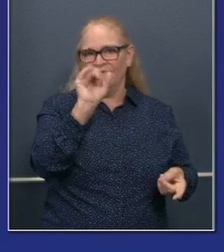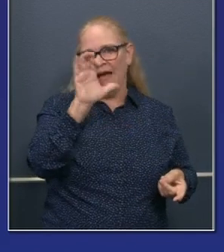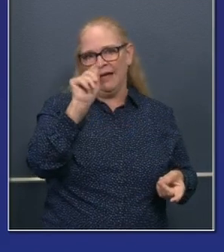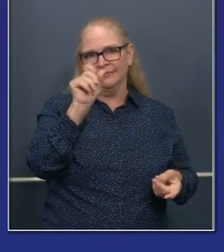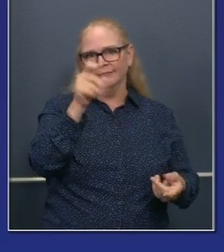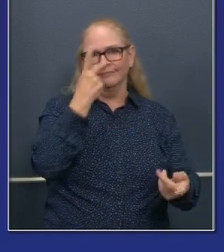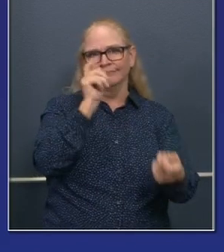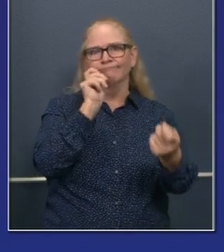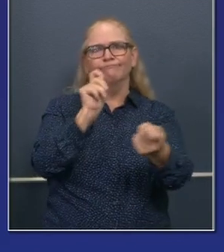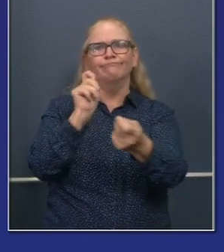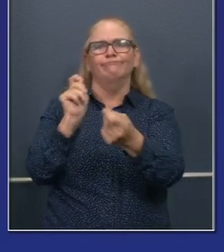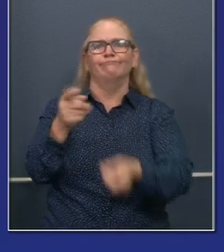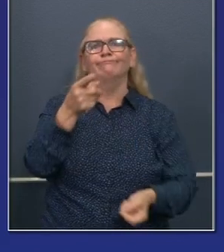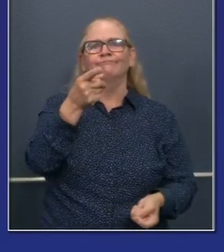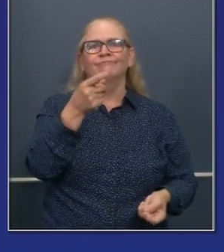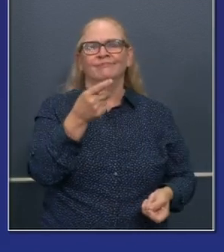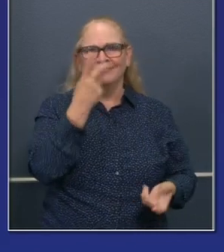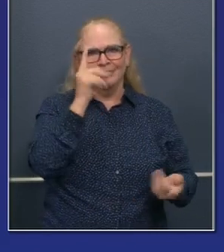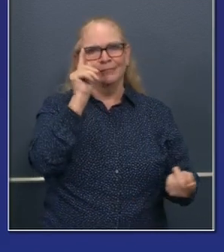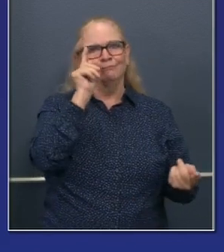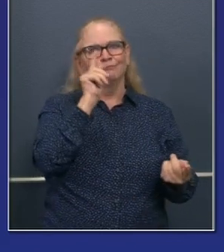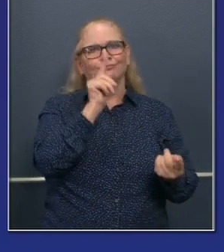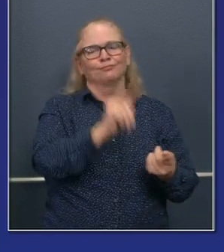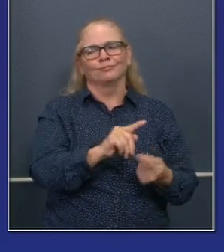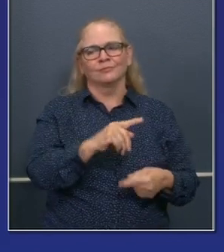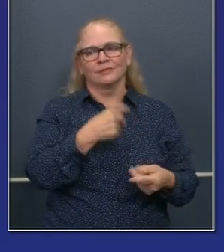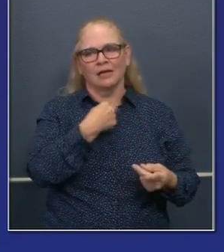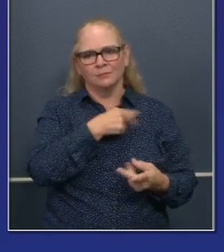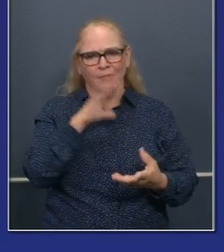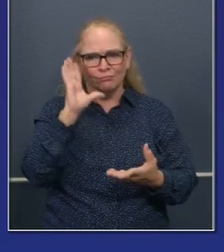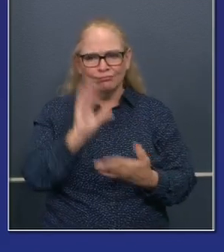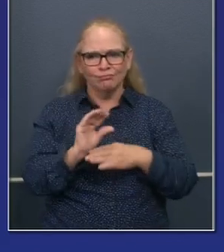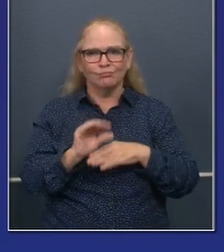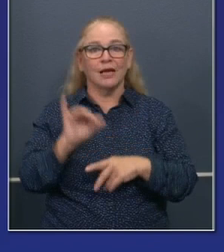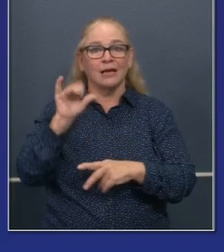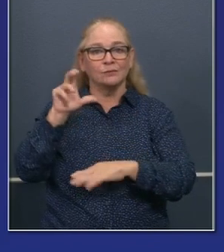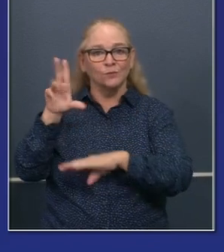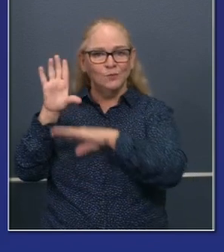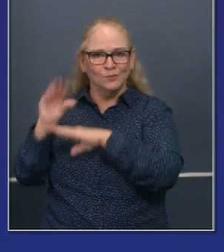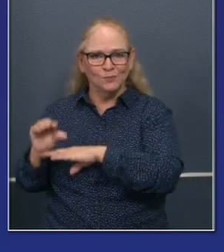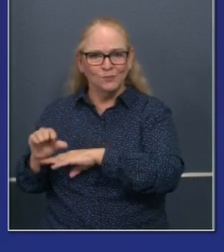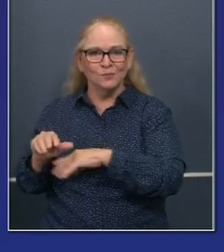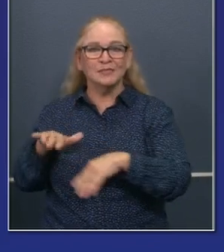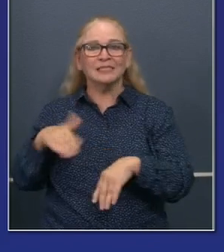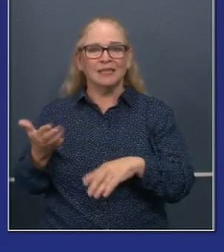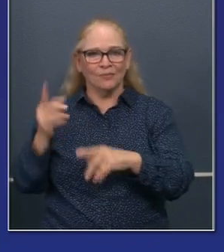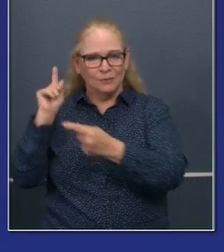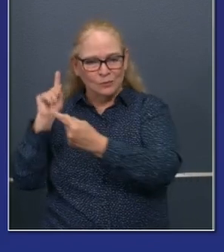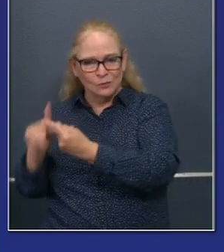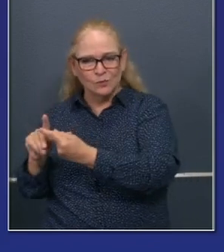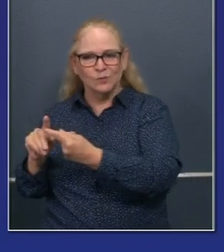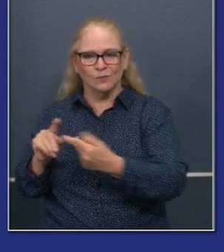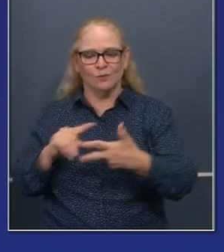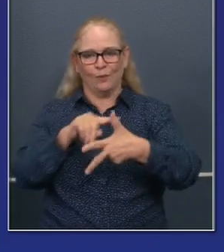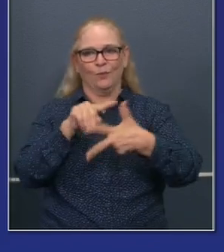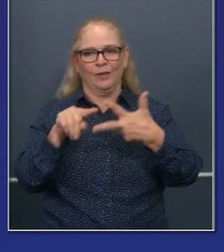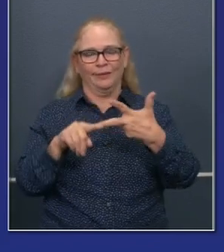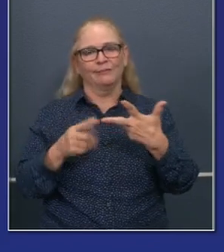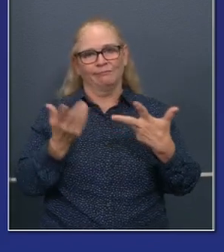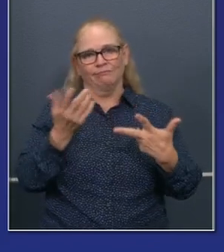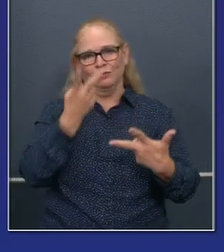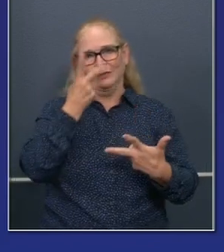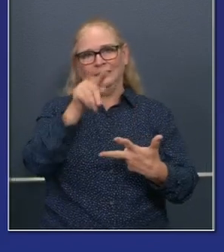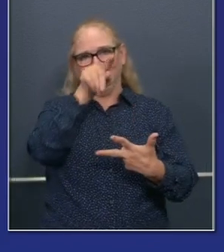hospitalizations, ICUs, deaths. These are the lagging indicators. Uh, and these numbers, obviously